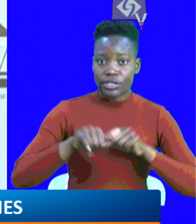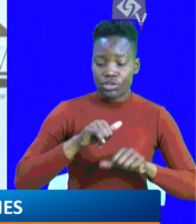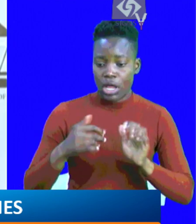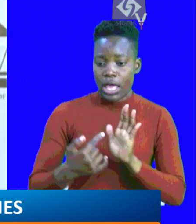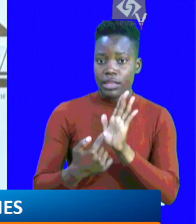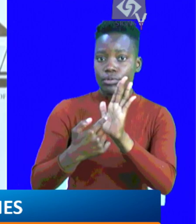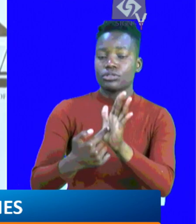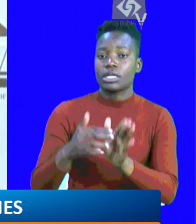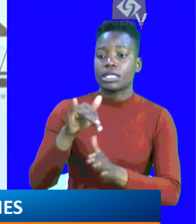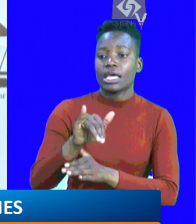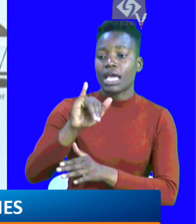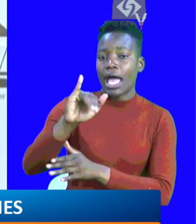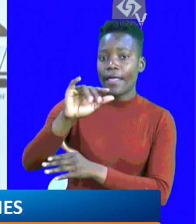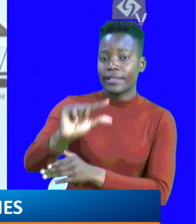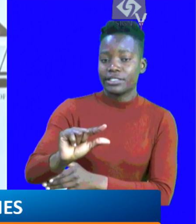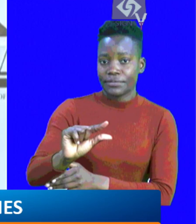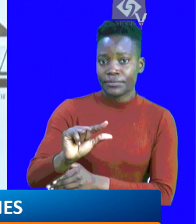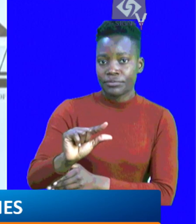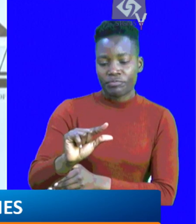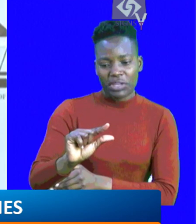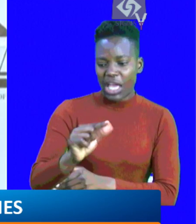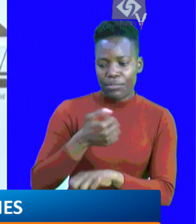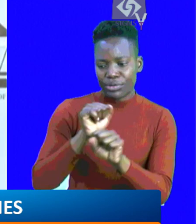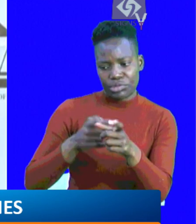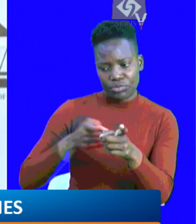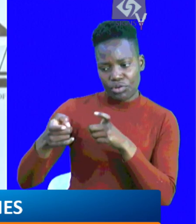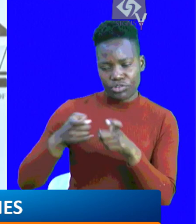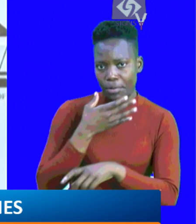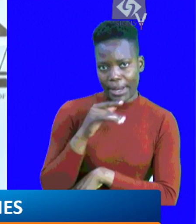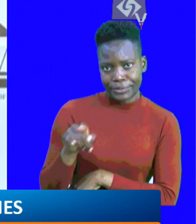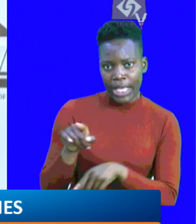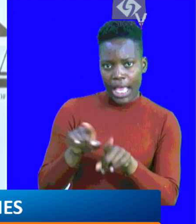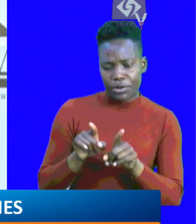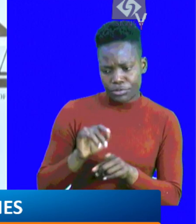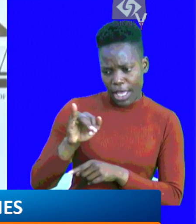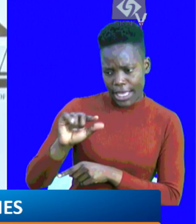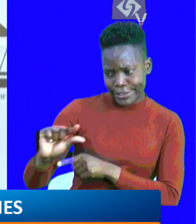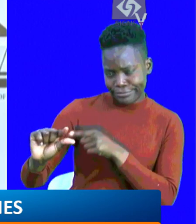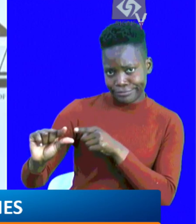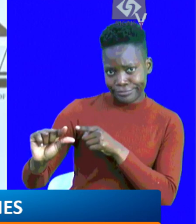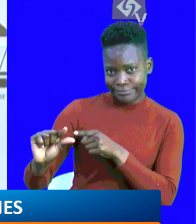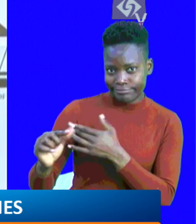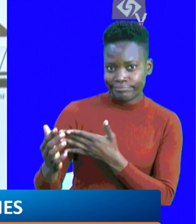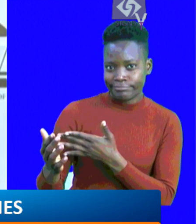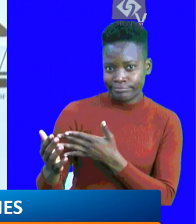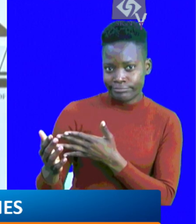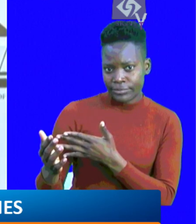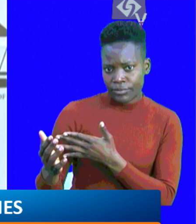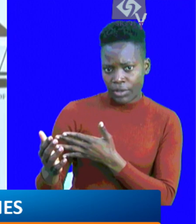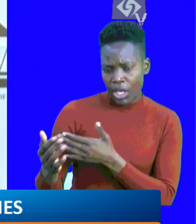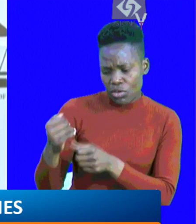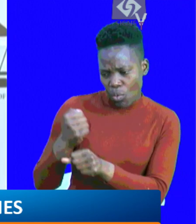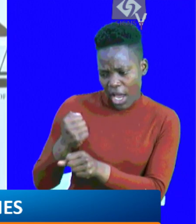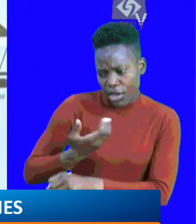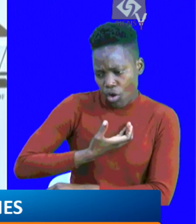actions of impunity demonstrate that the IG is uncontrollable, that the